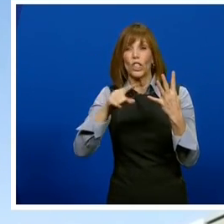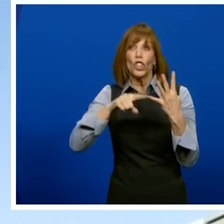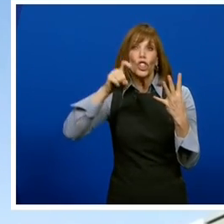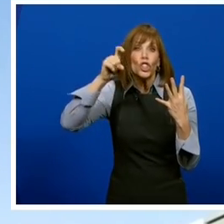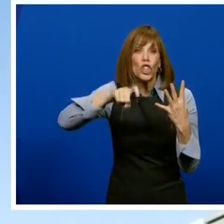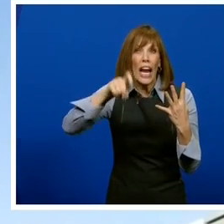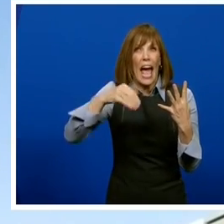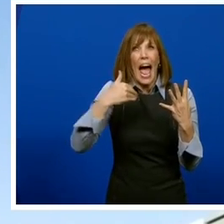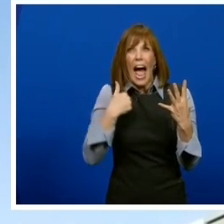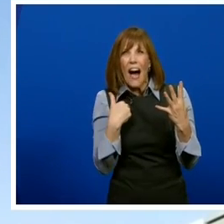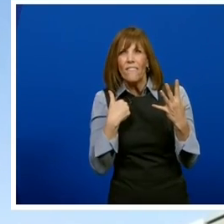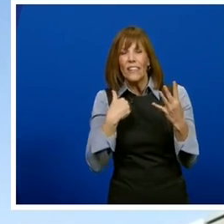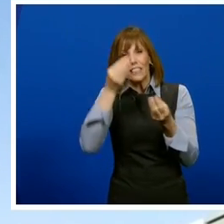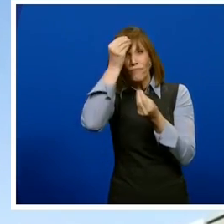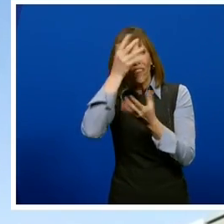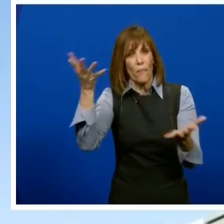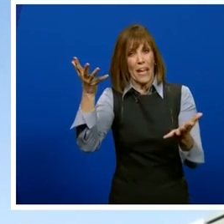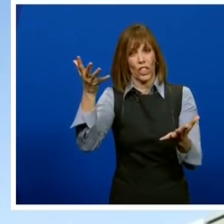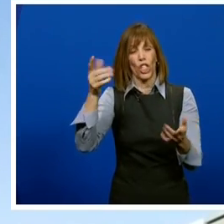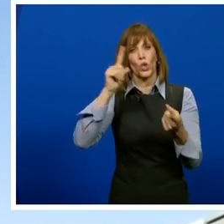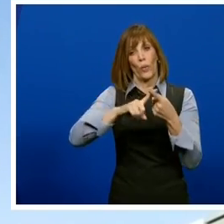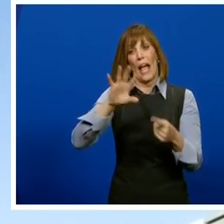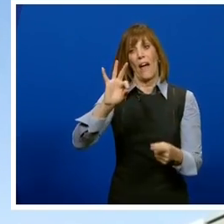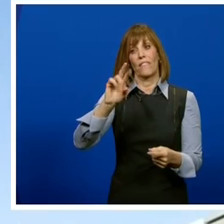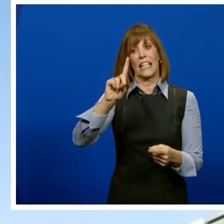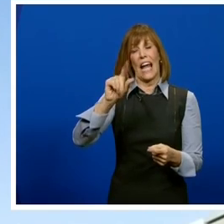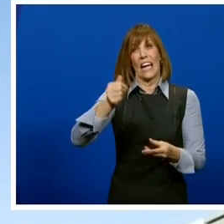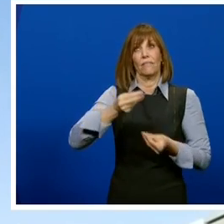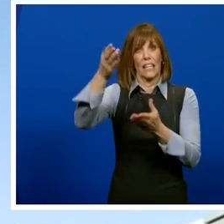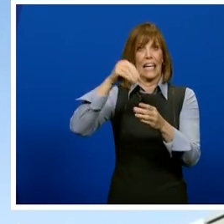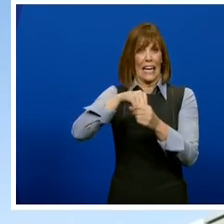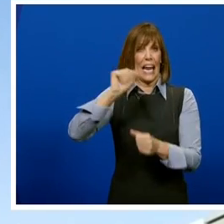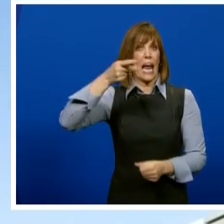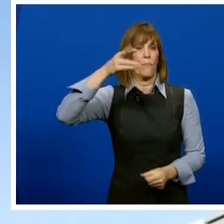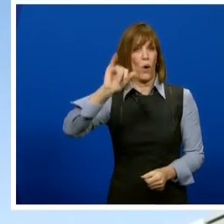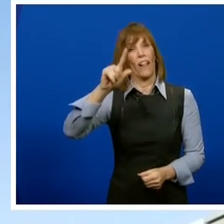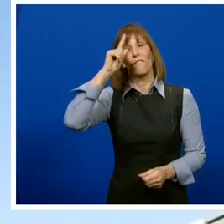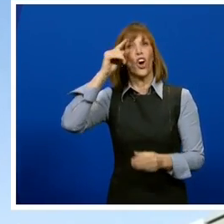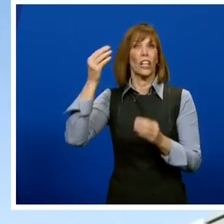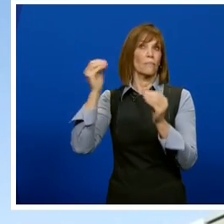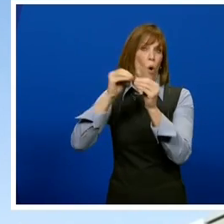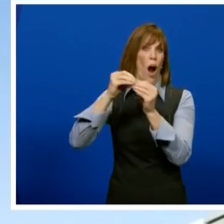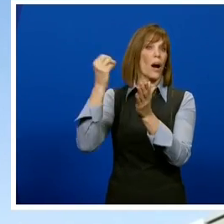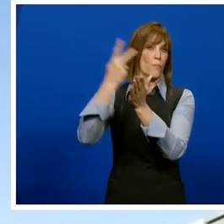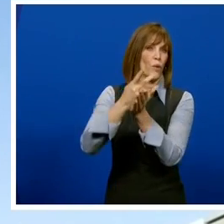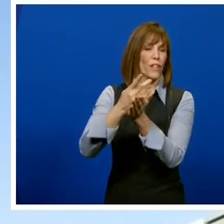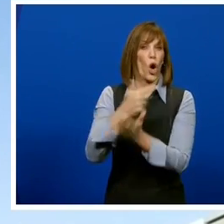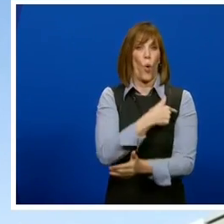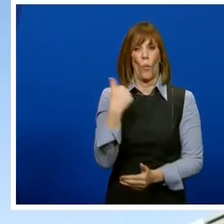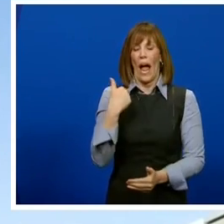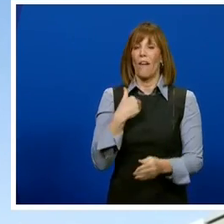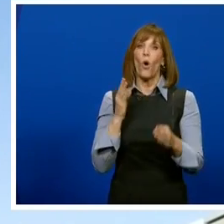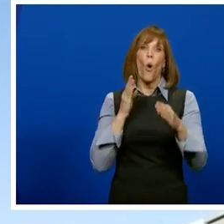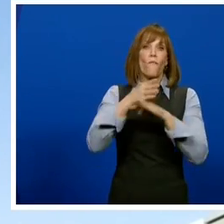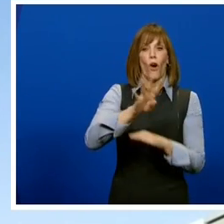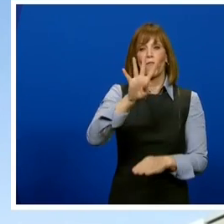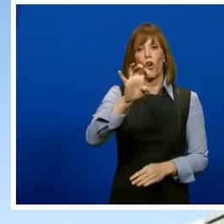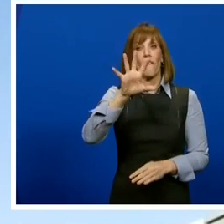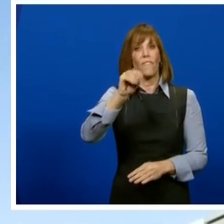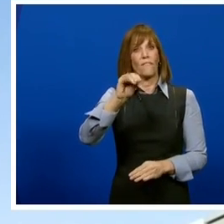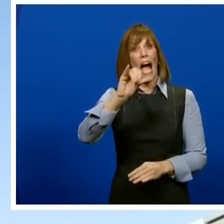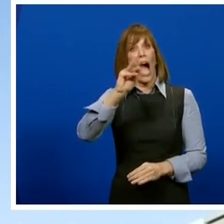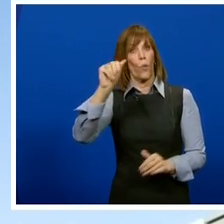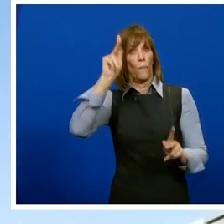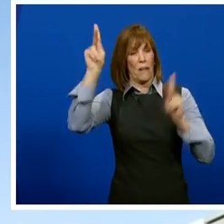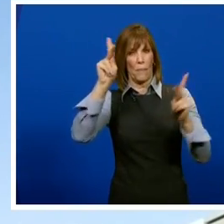have data available to the FDA in April. We had over 450 Iowans